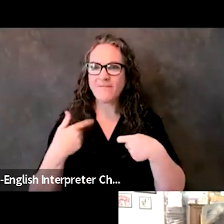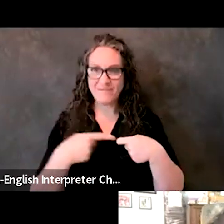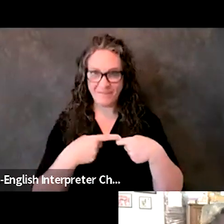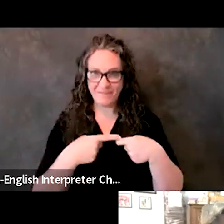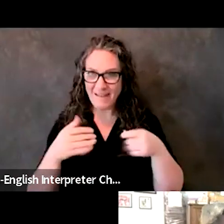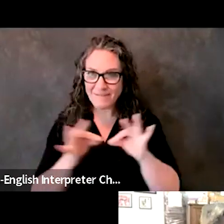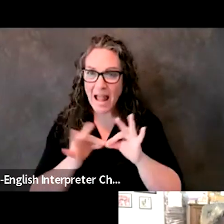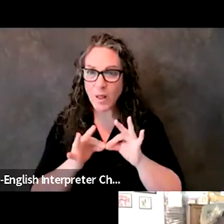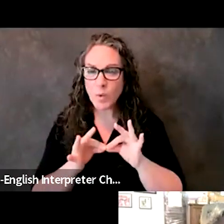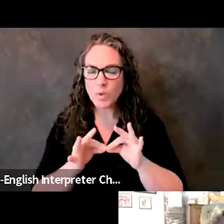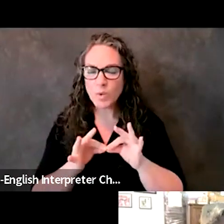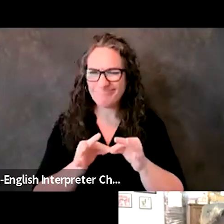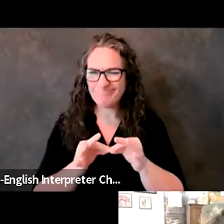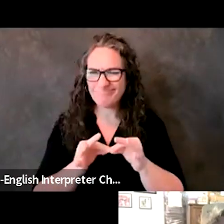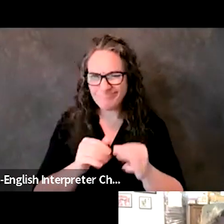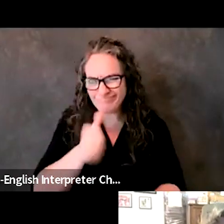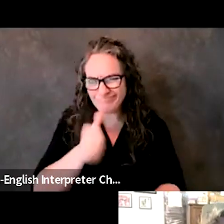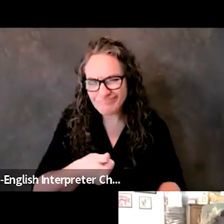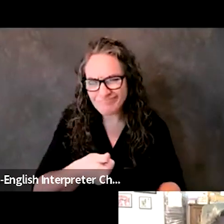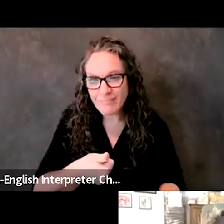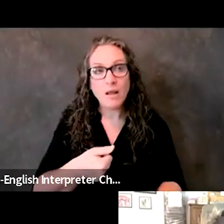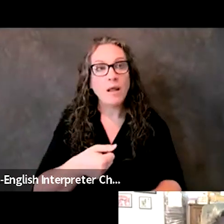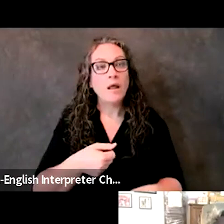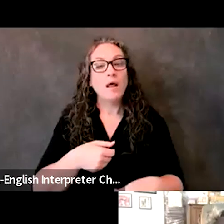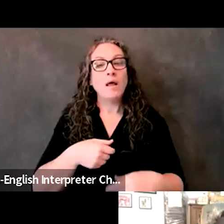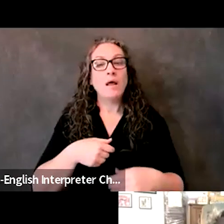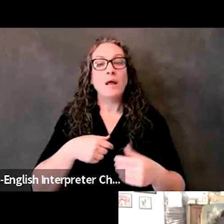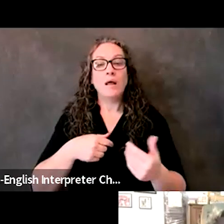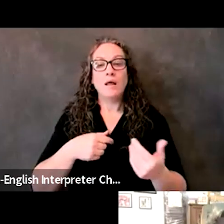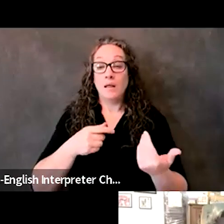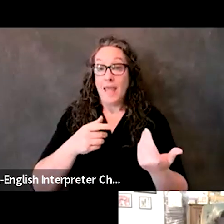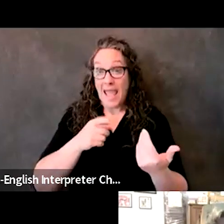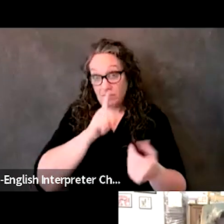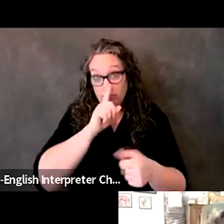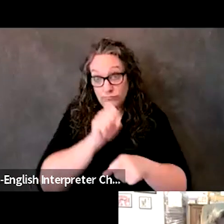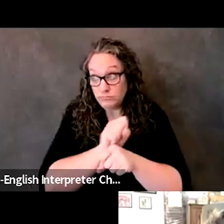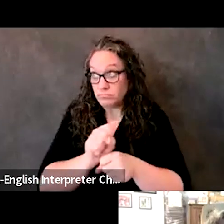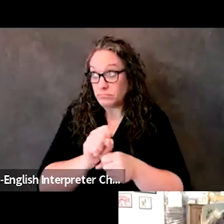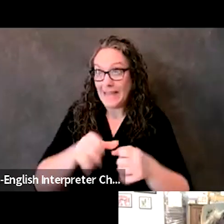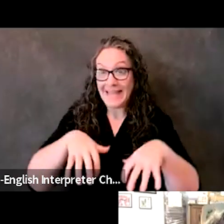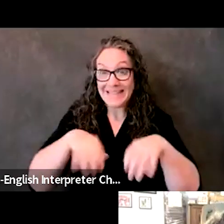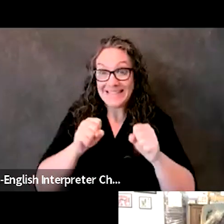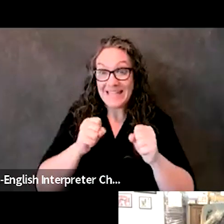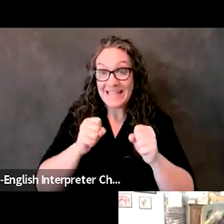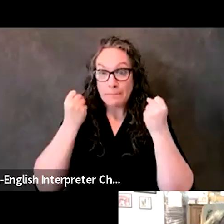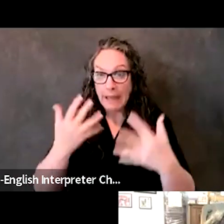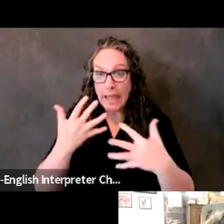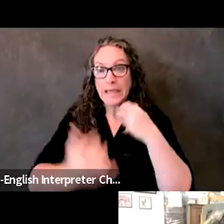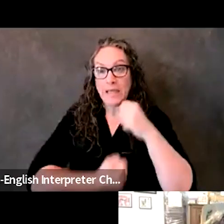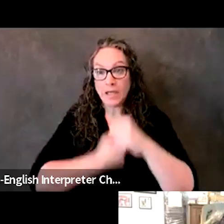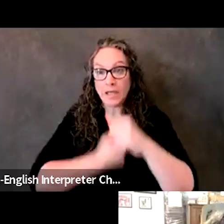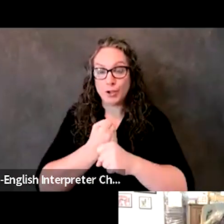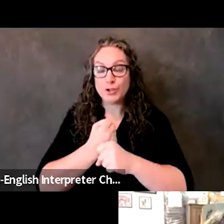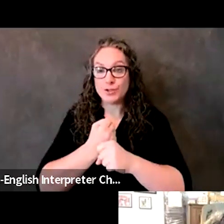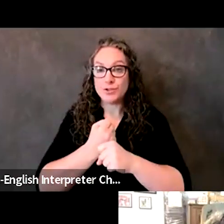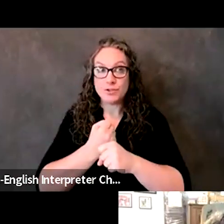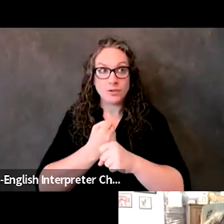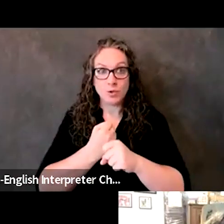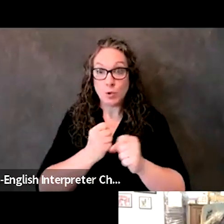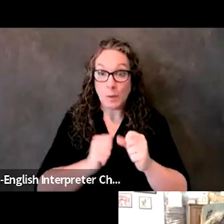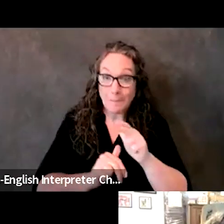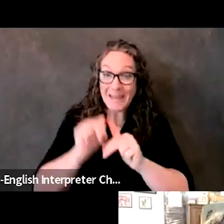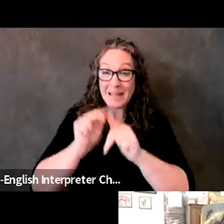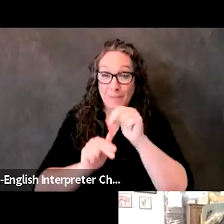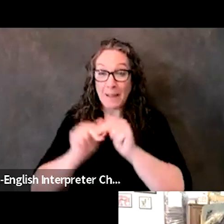And it's true. It takes forever to build trust. It takes years and years, and it can be lost in seconds. Right?